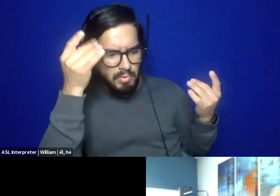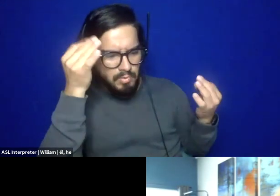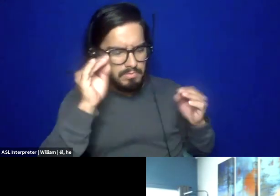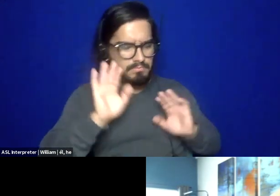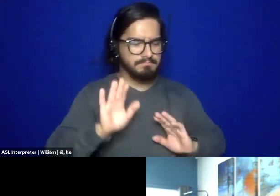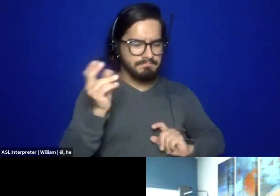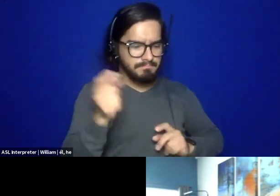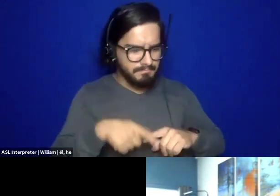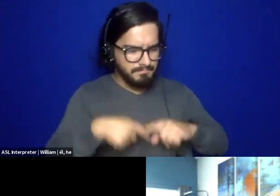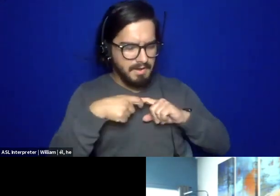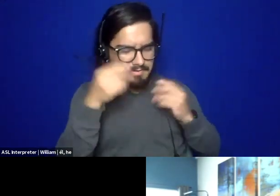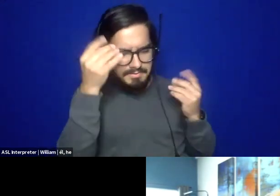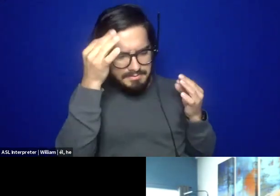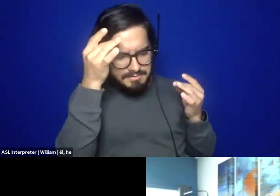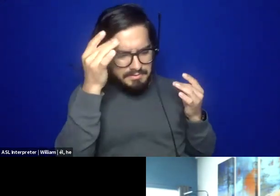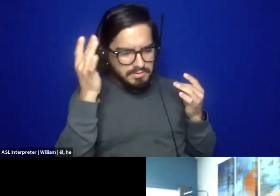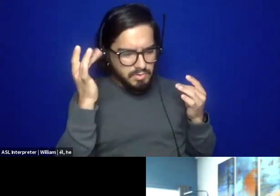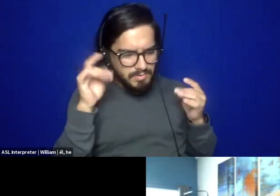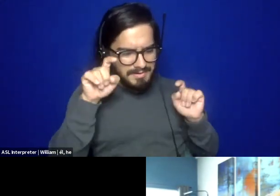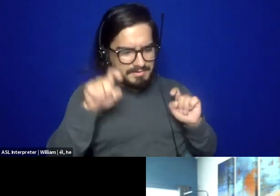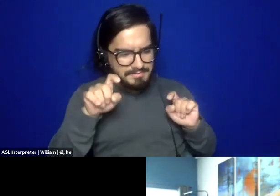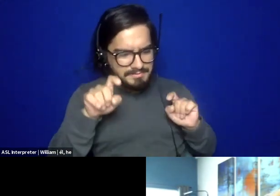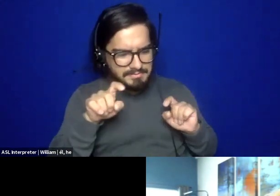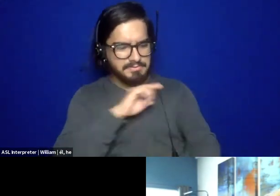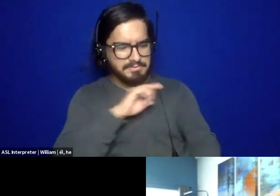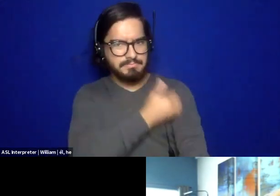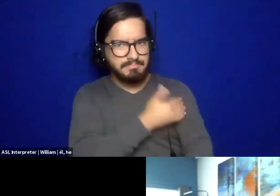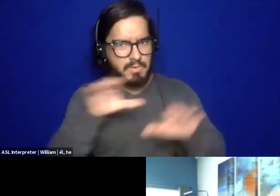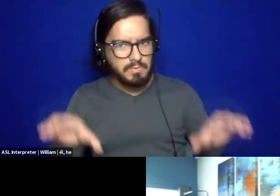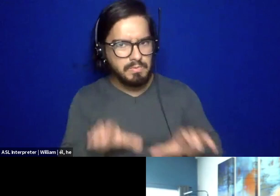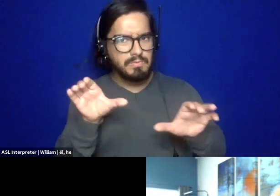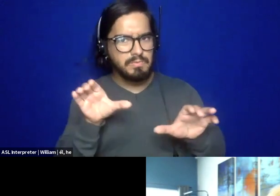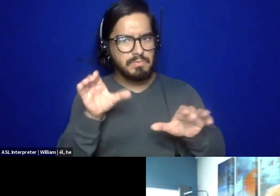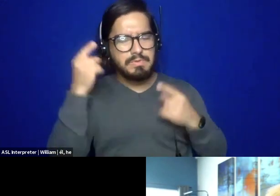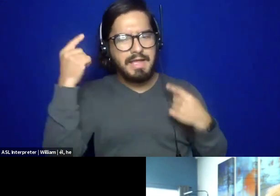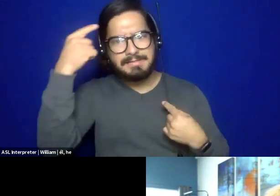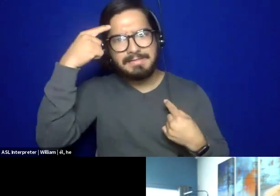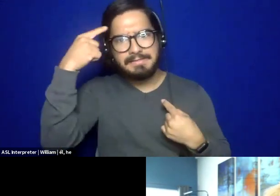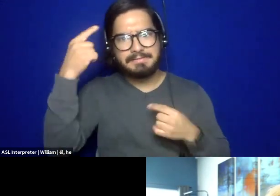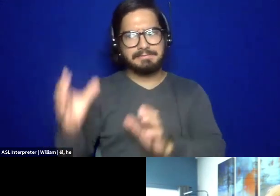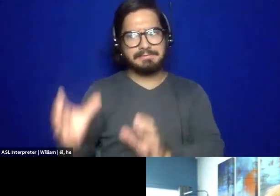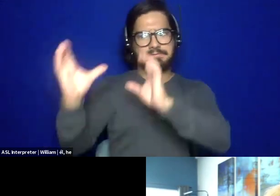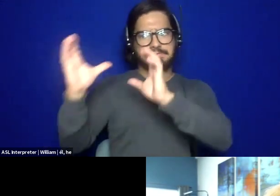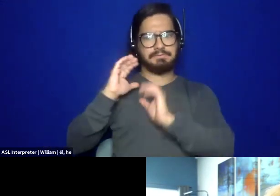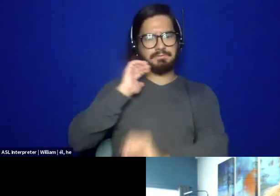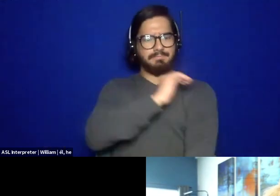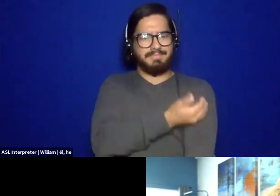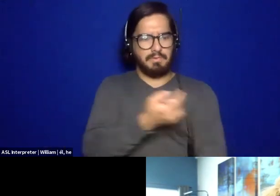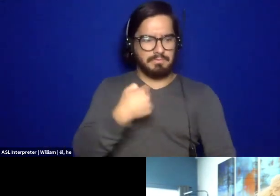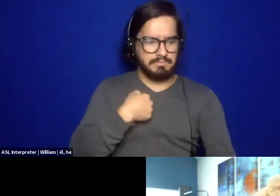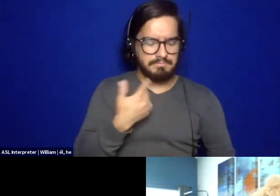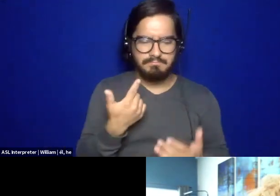um, to exercise the power that I think has been given to me? And so that's, that's one example.